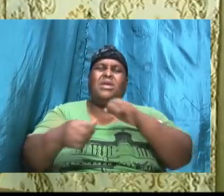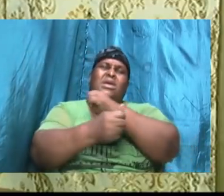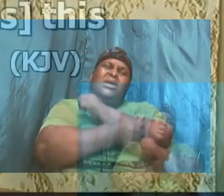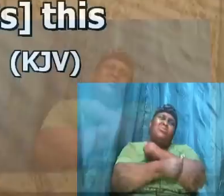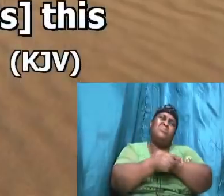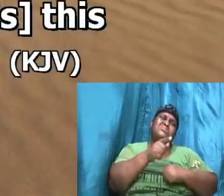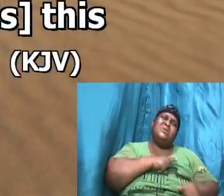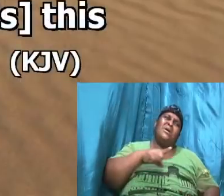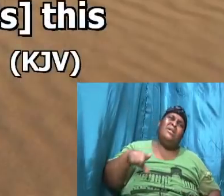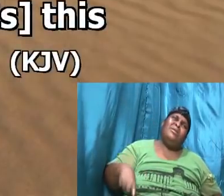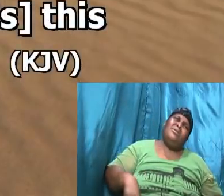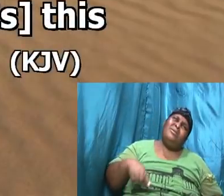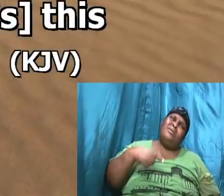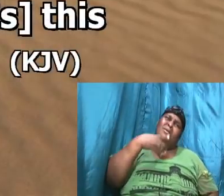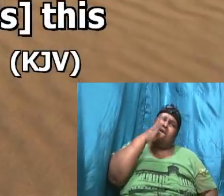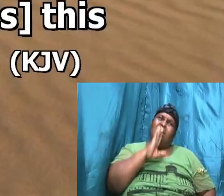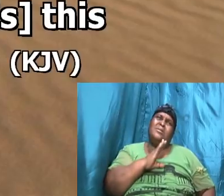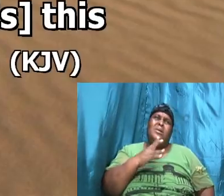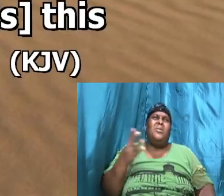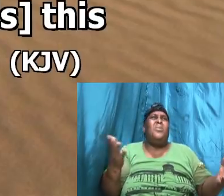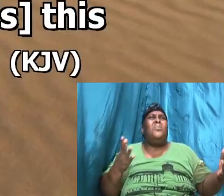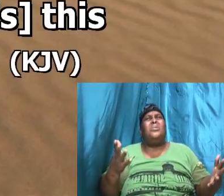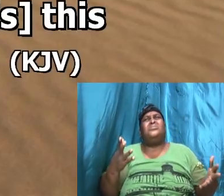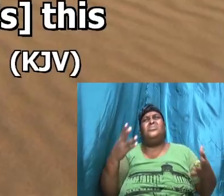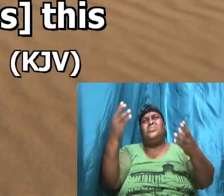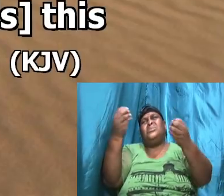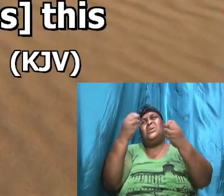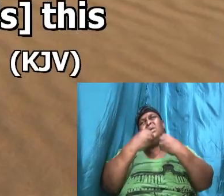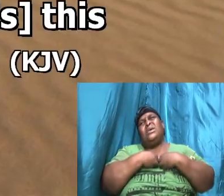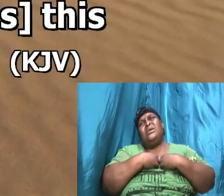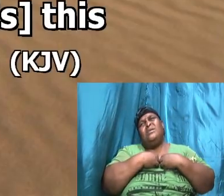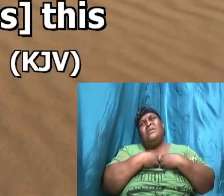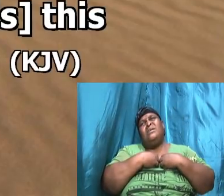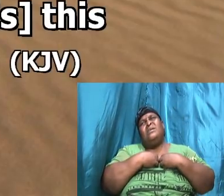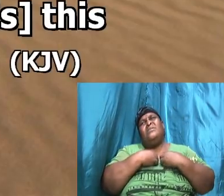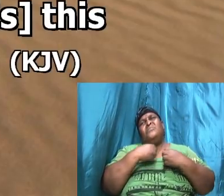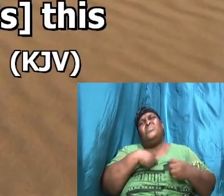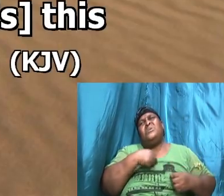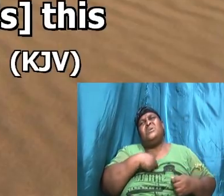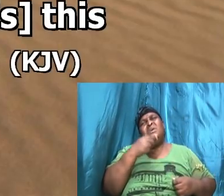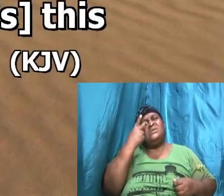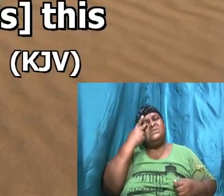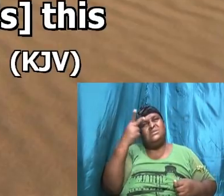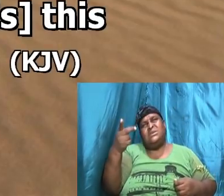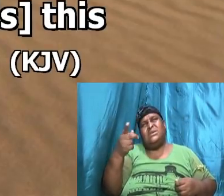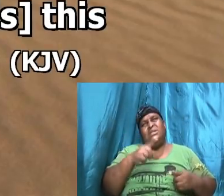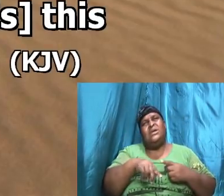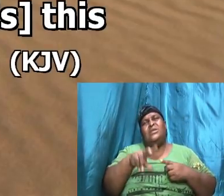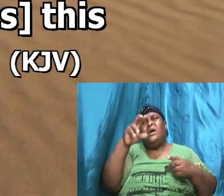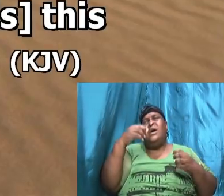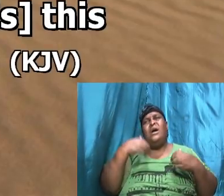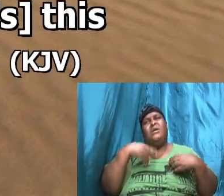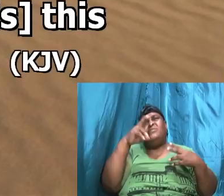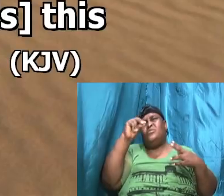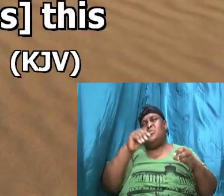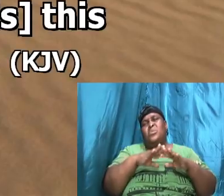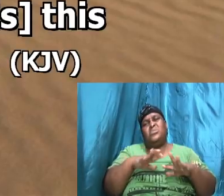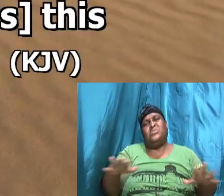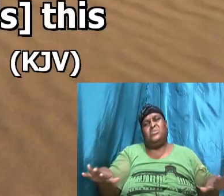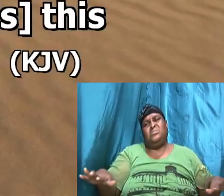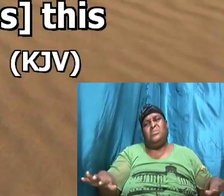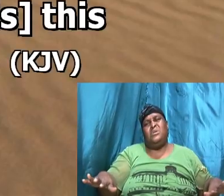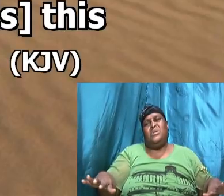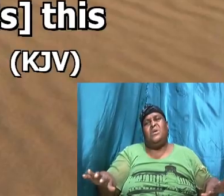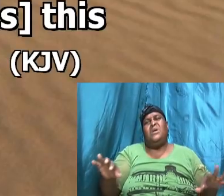what will thou give me seeing I go childless and the stoward of my